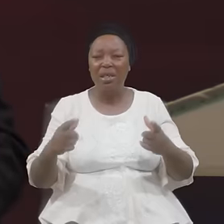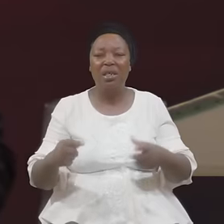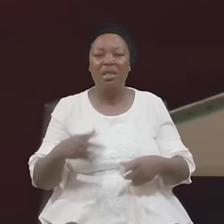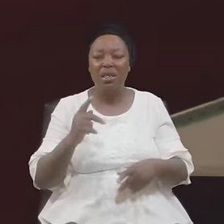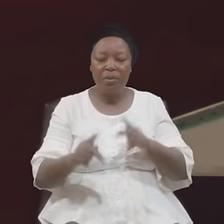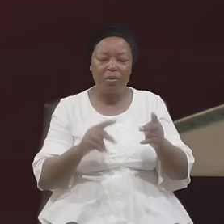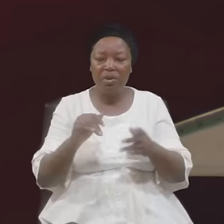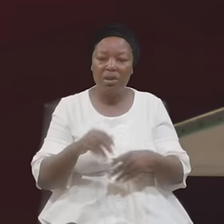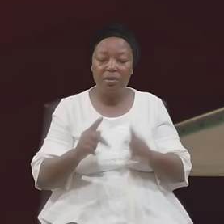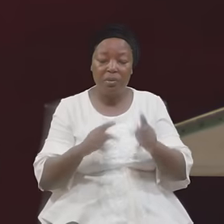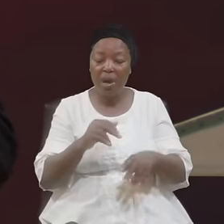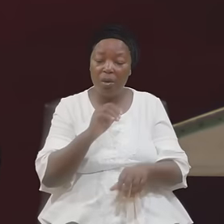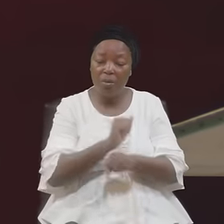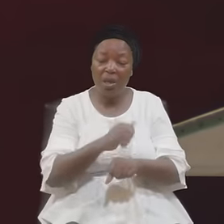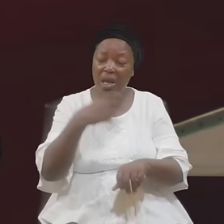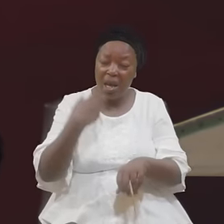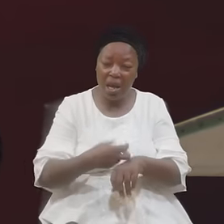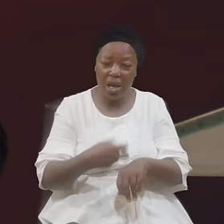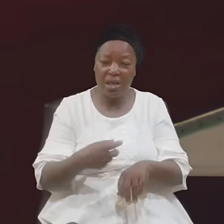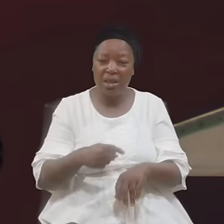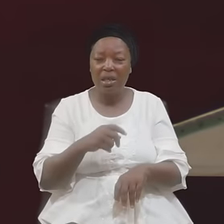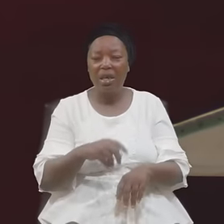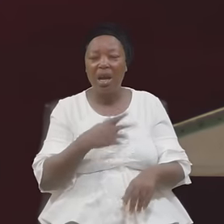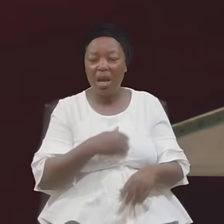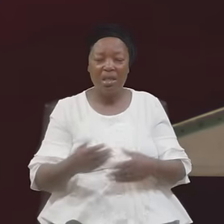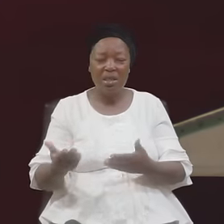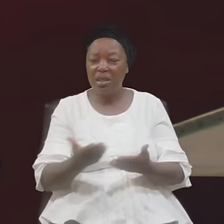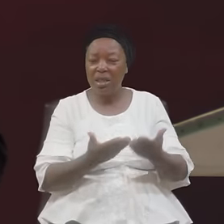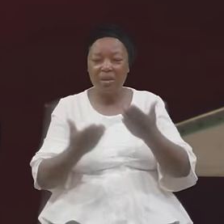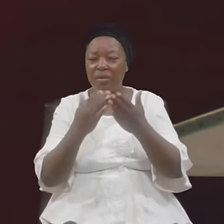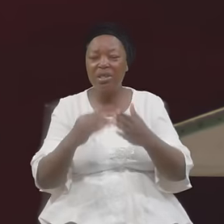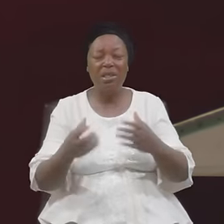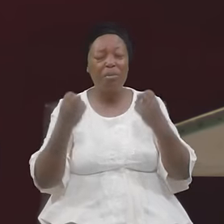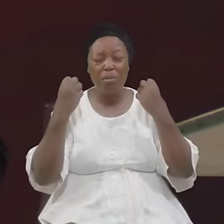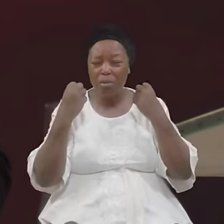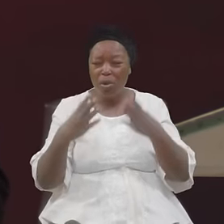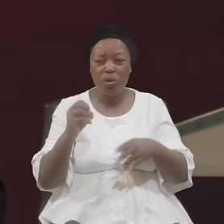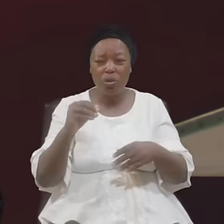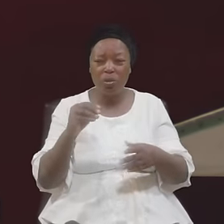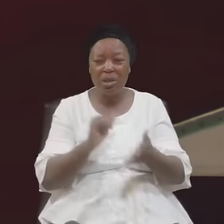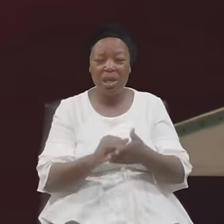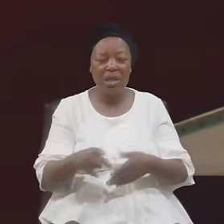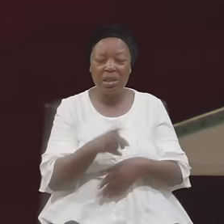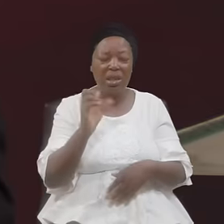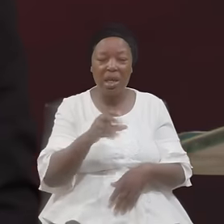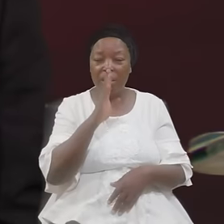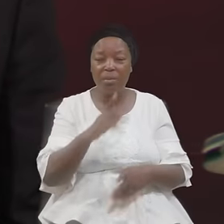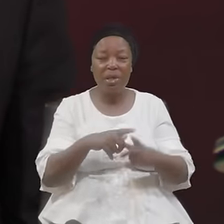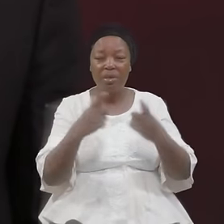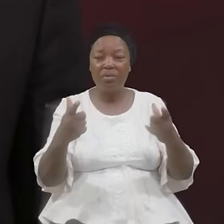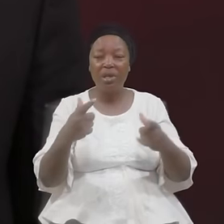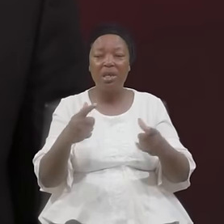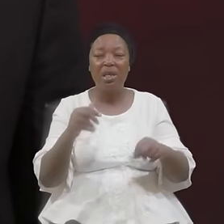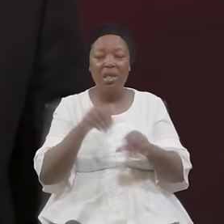Working Hard The People Who Are Sacrificing Much So They Can Be Great In The